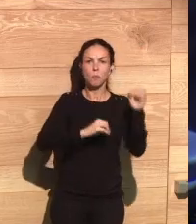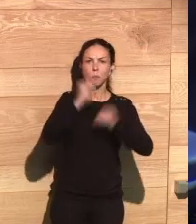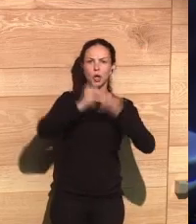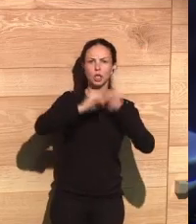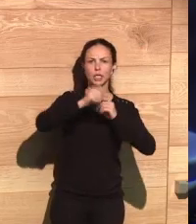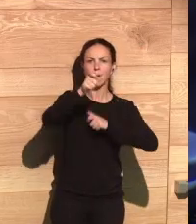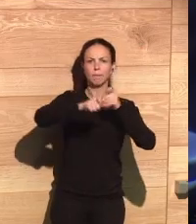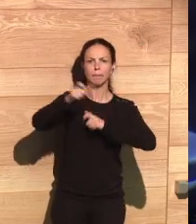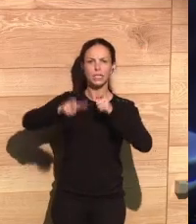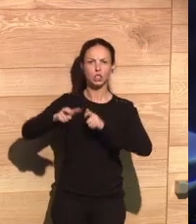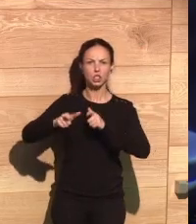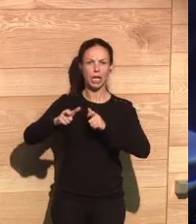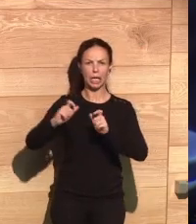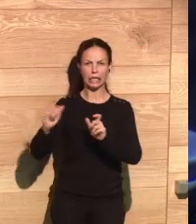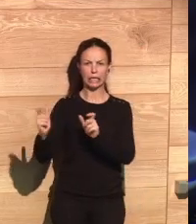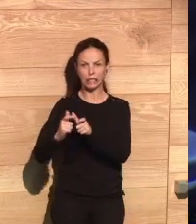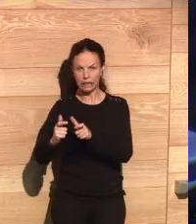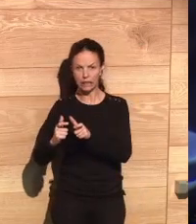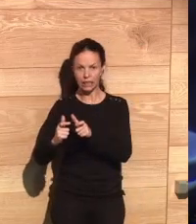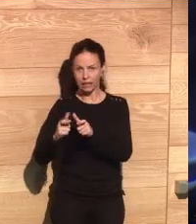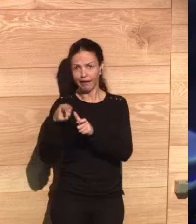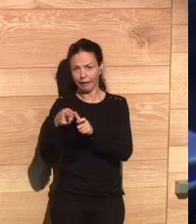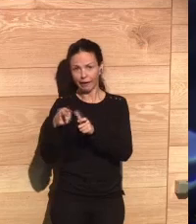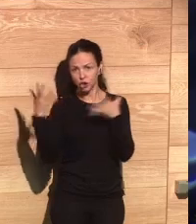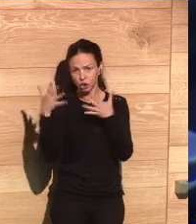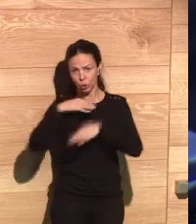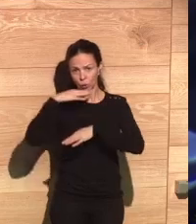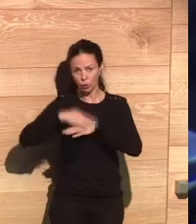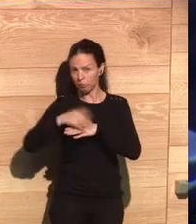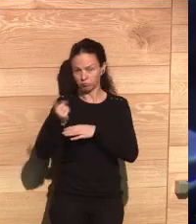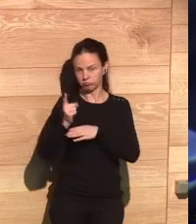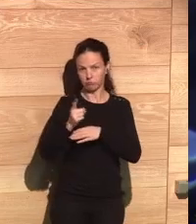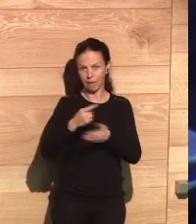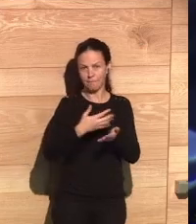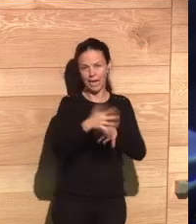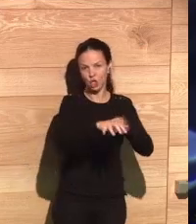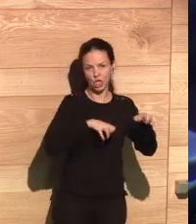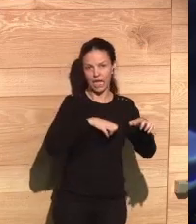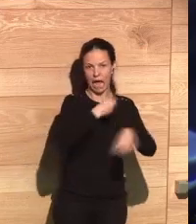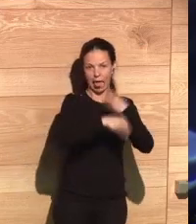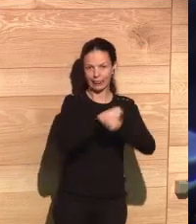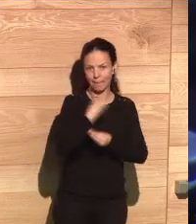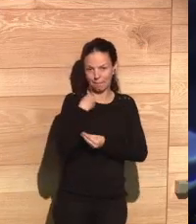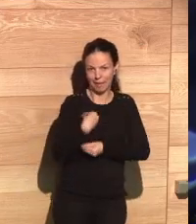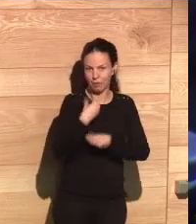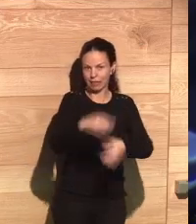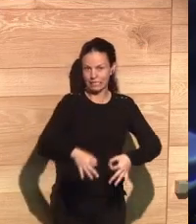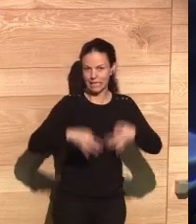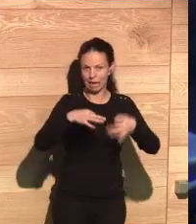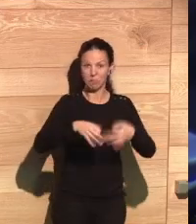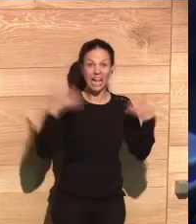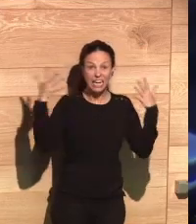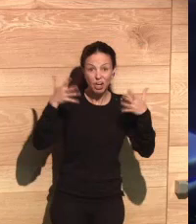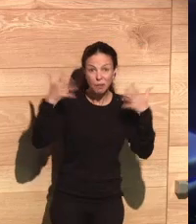data into the mobile world, we realized that very few people actually complied with the